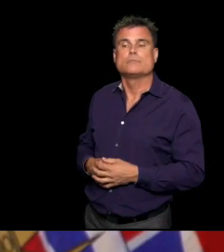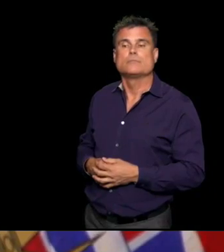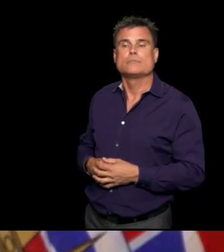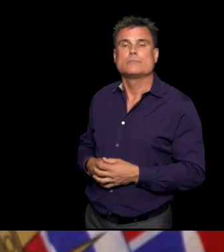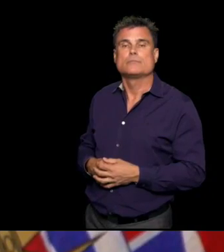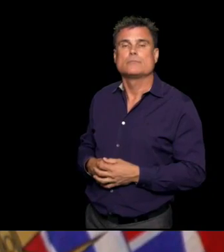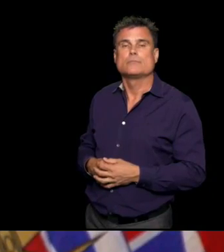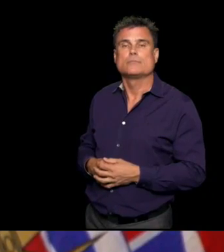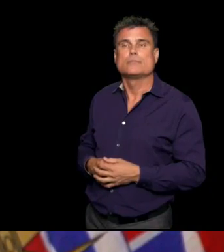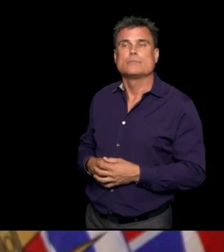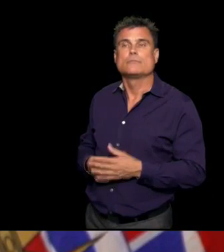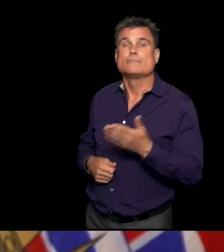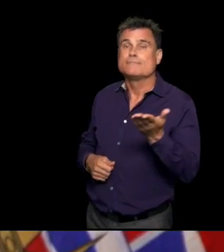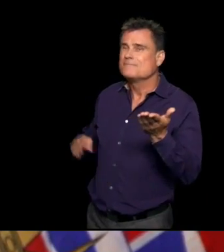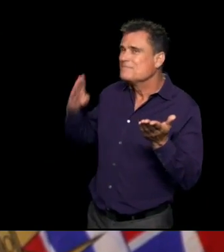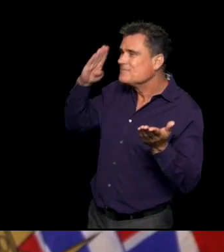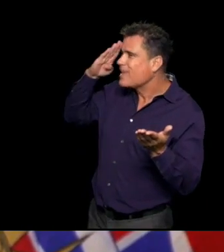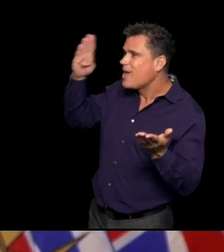Canadian press.